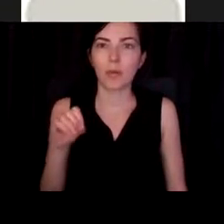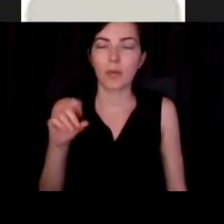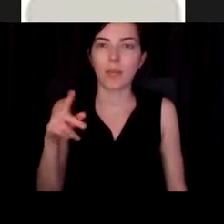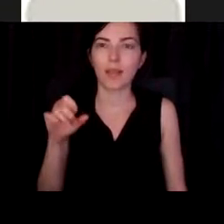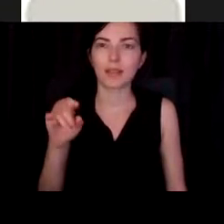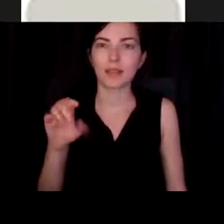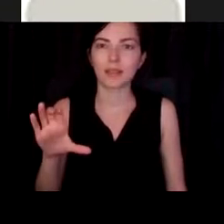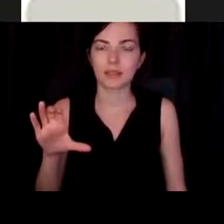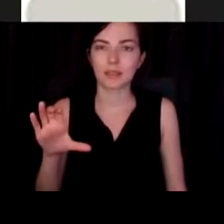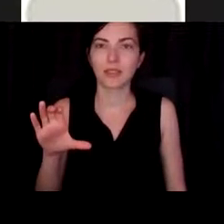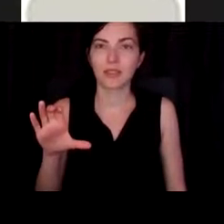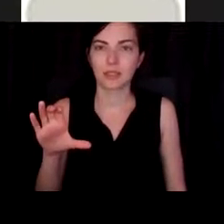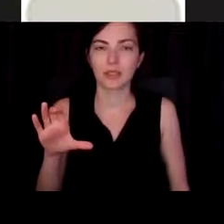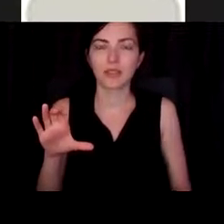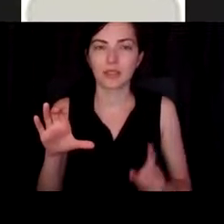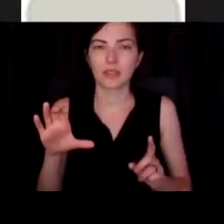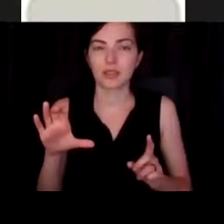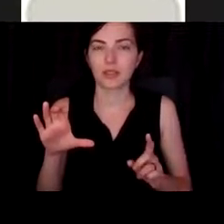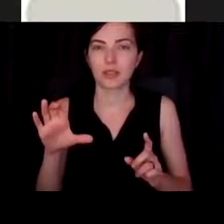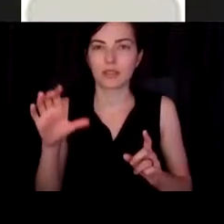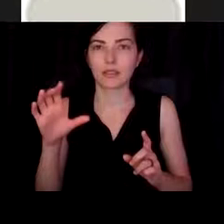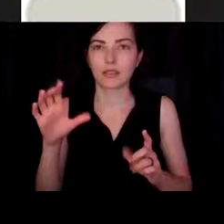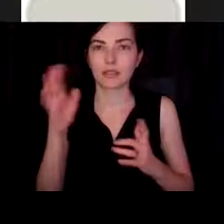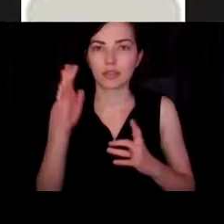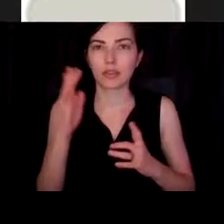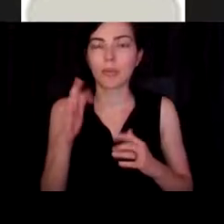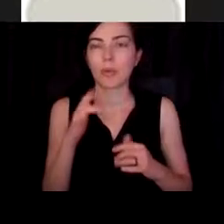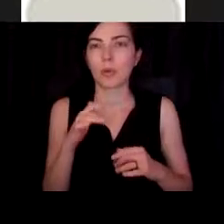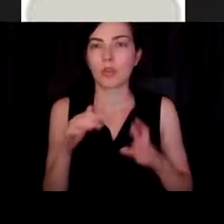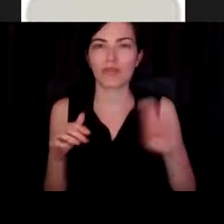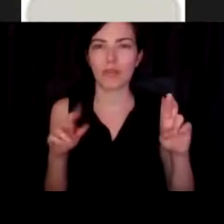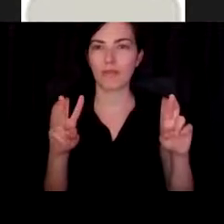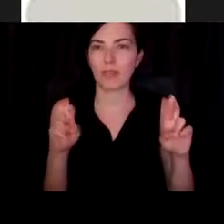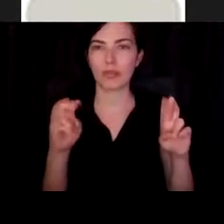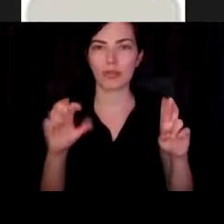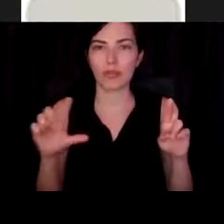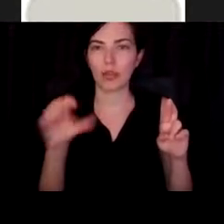doesn't develop. Uh, and then also, um,